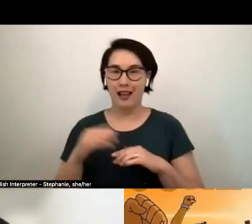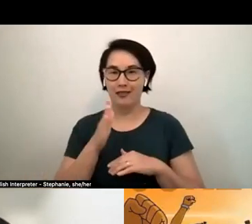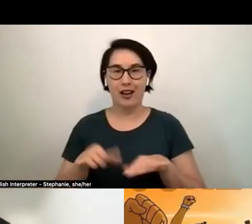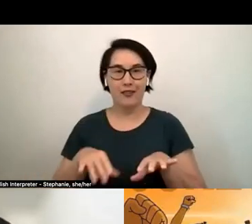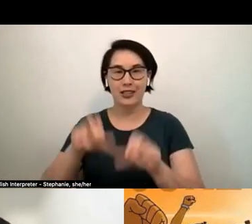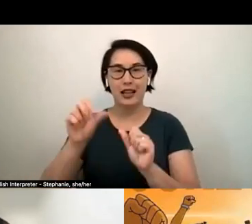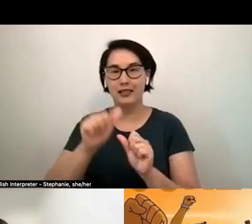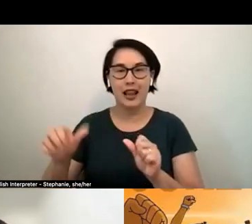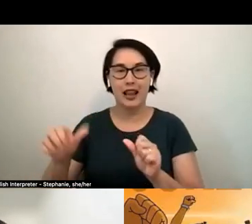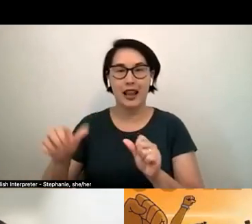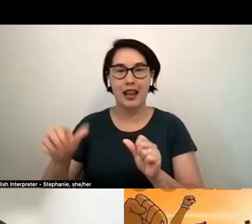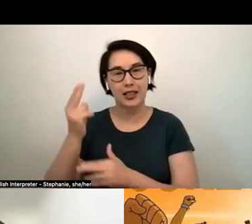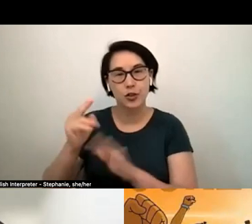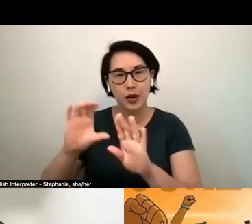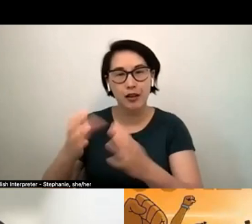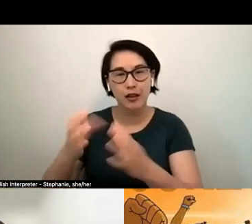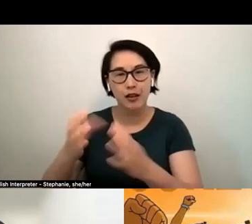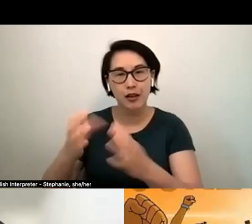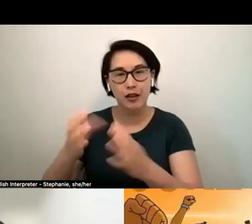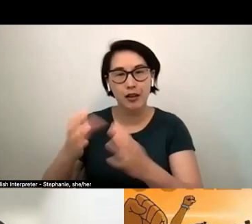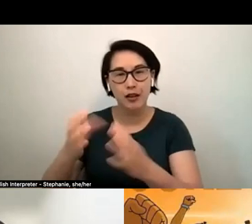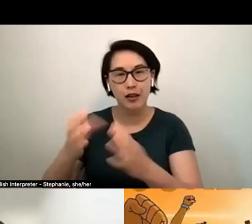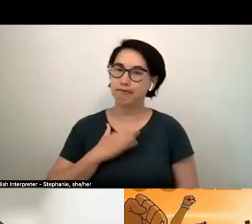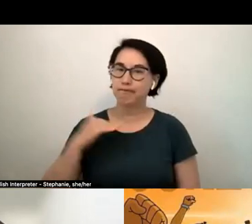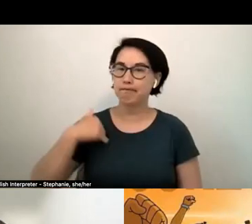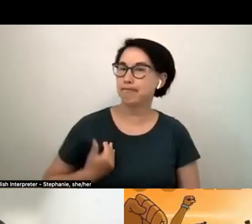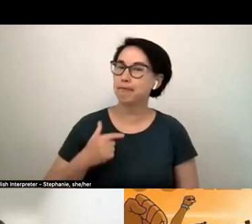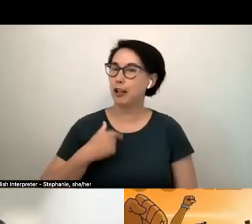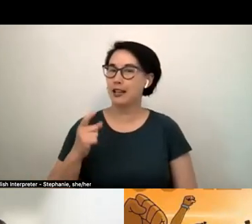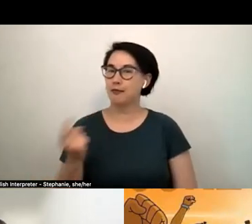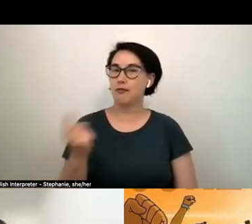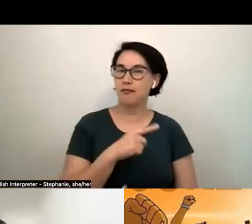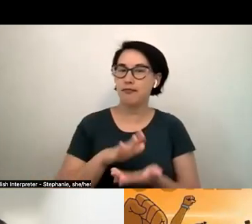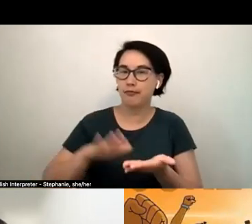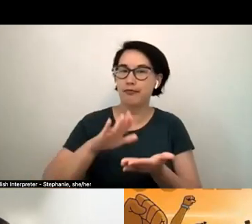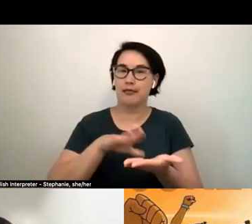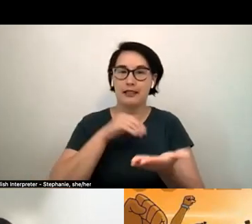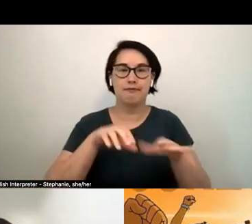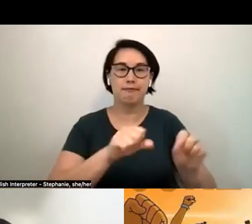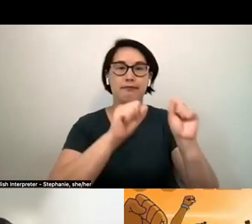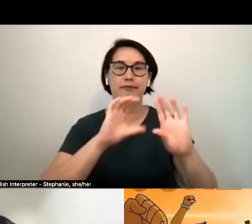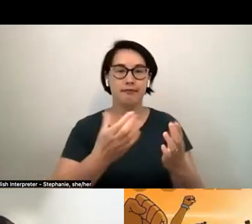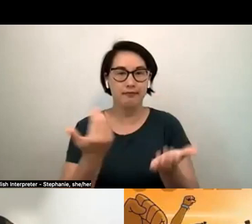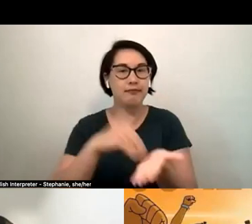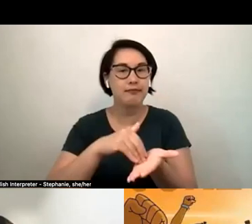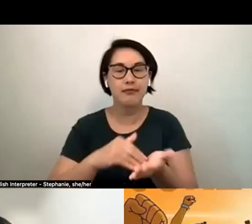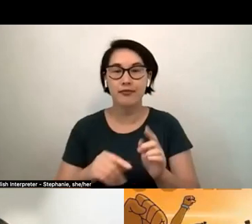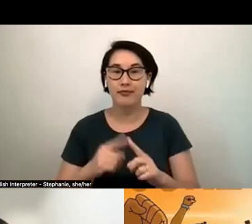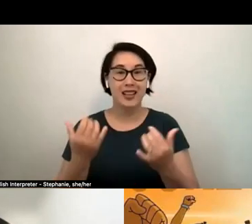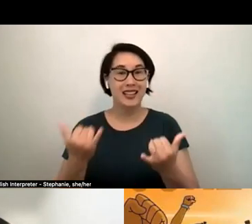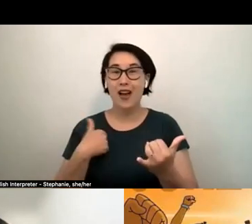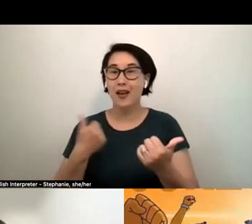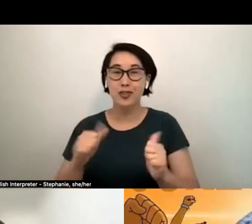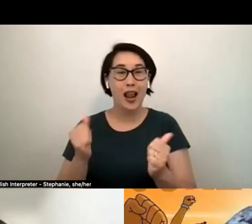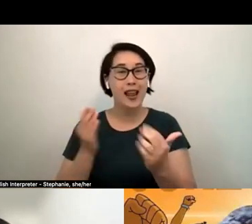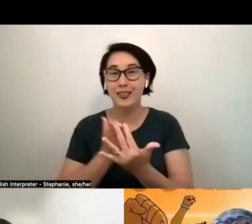course because without where you come with knowing where you come from where our parents come from i'm just kind of here trying to navigate